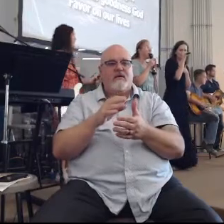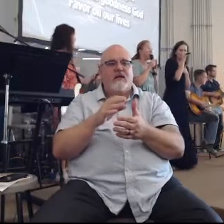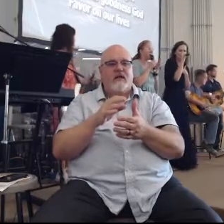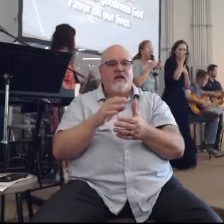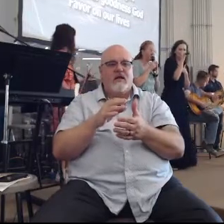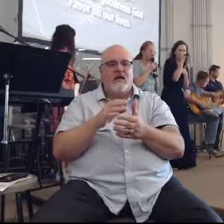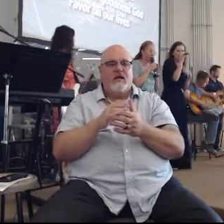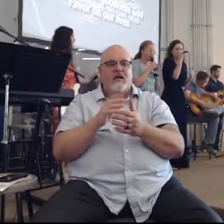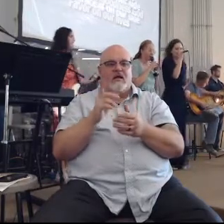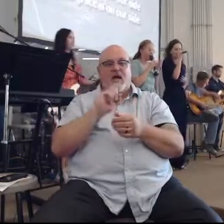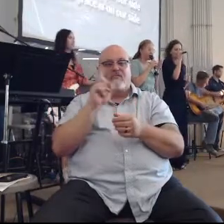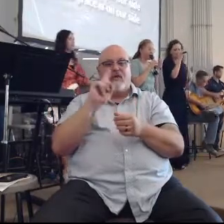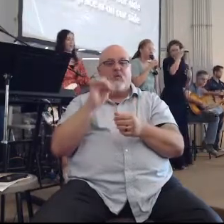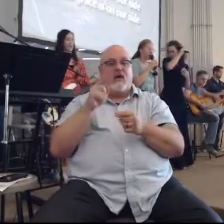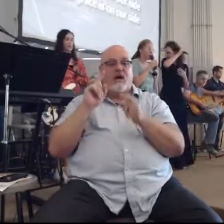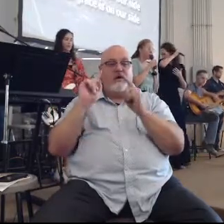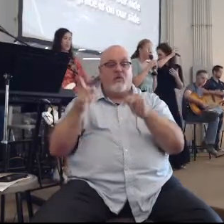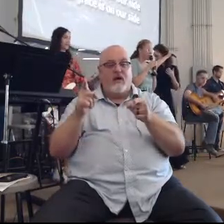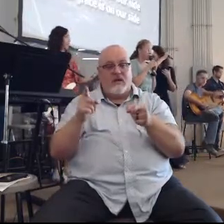on our light